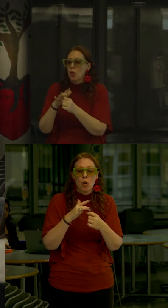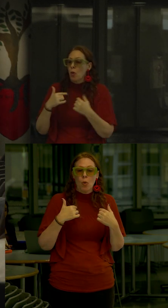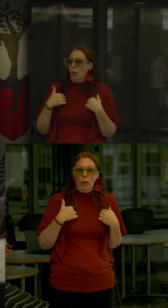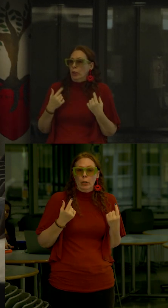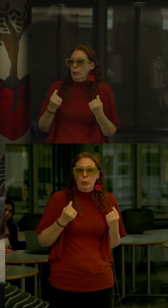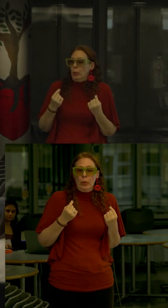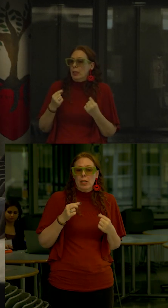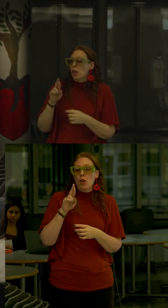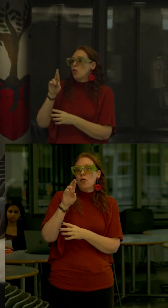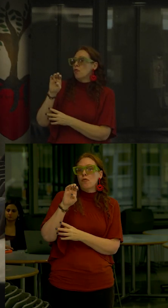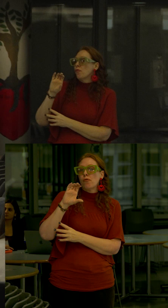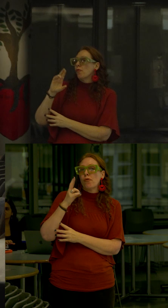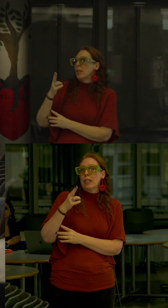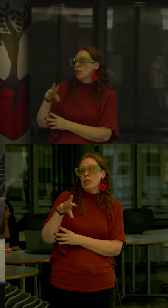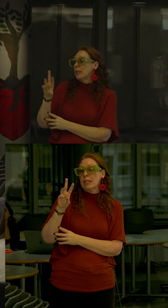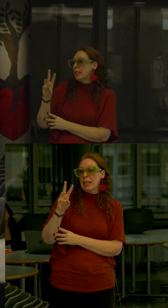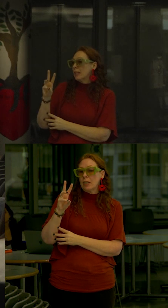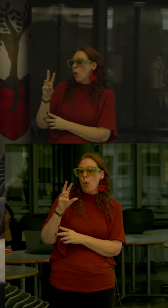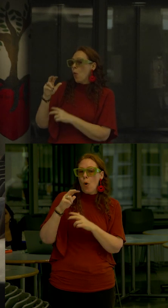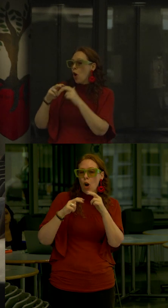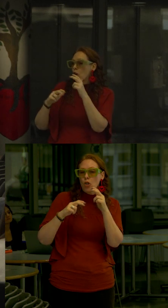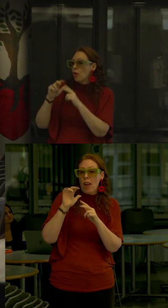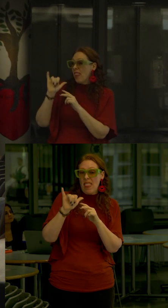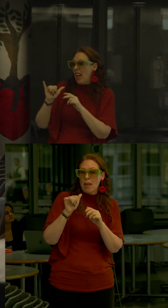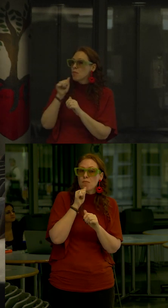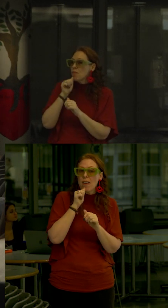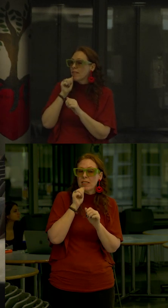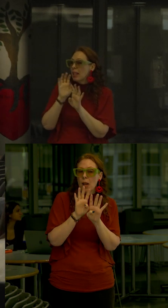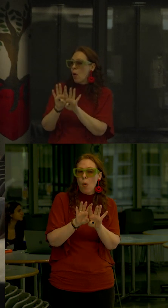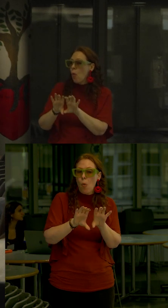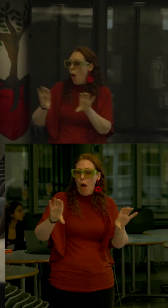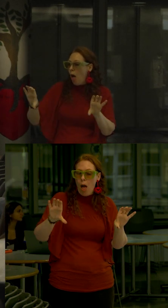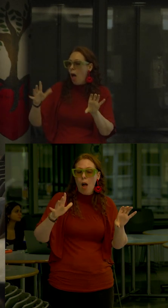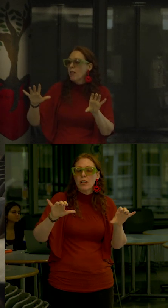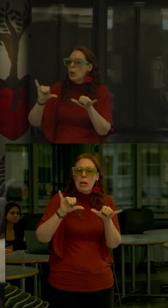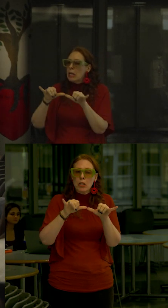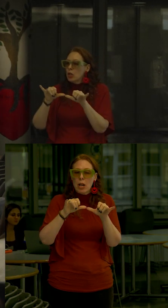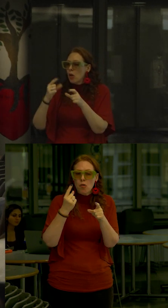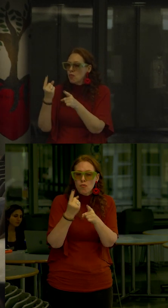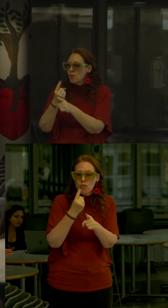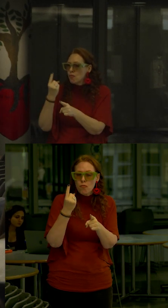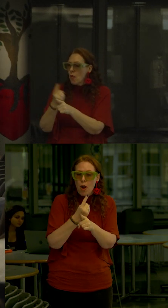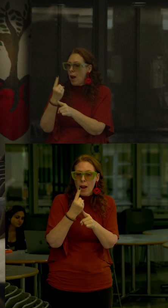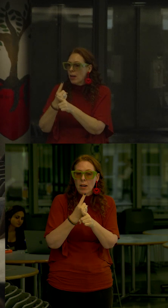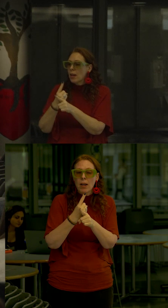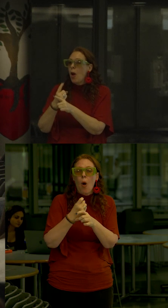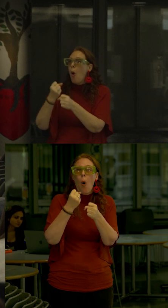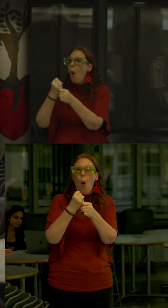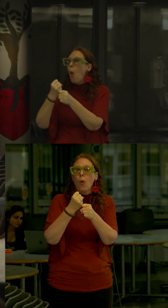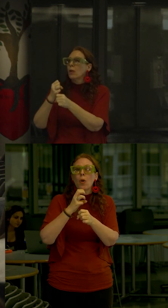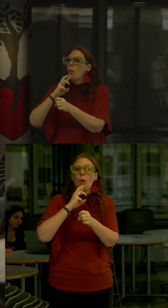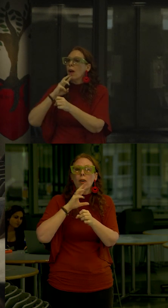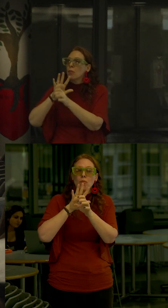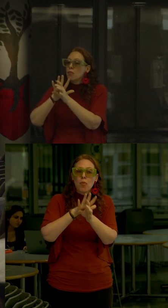in REACH 6 is we're reconstructing that wall so that it is engineered to hold back the